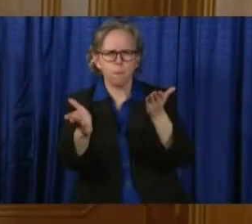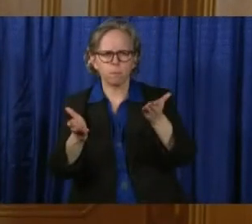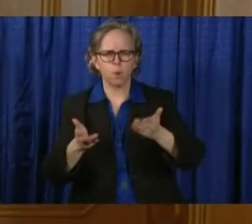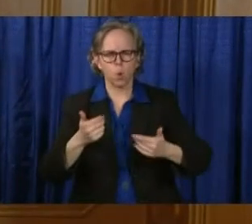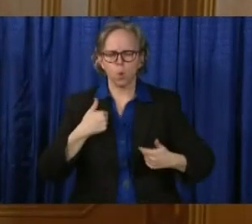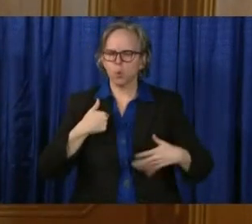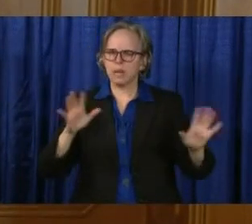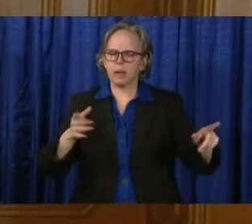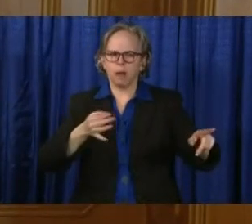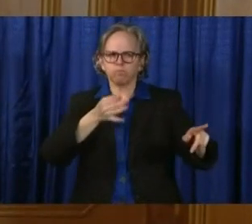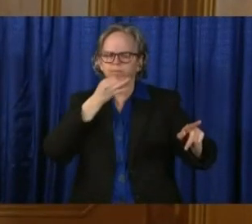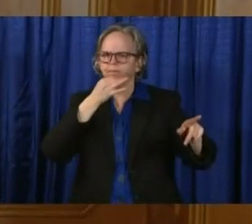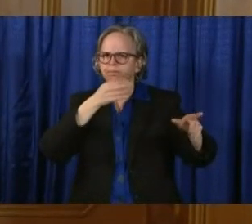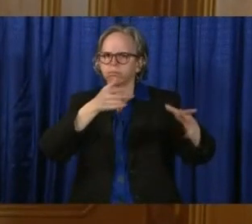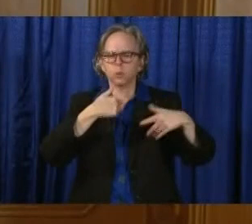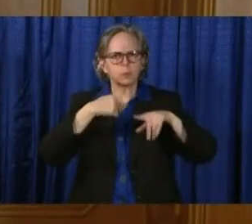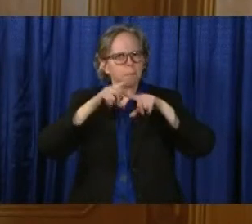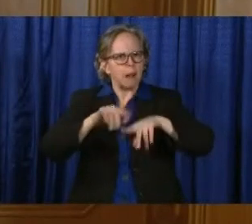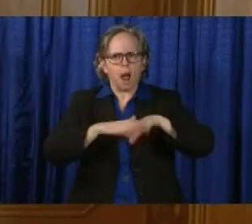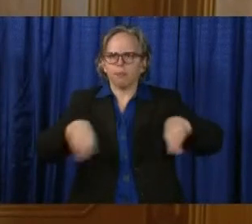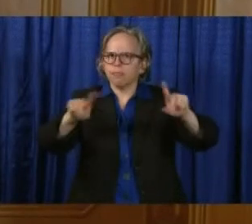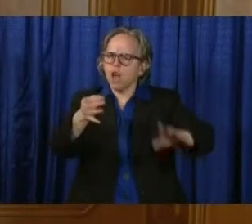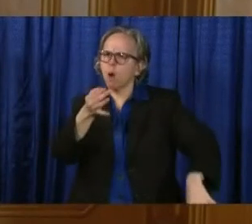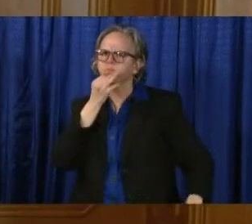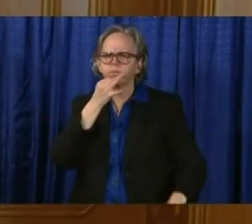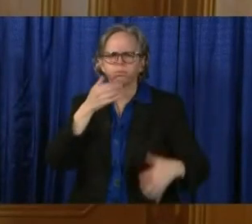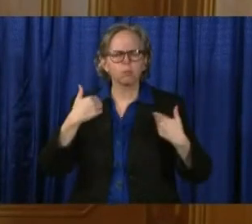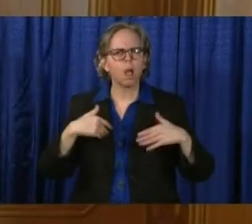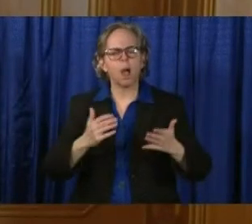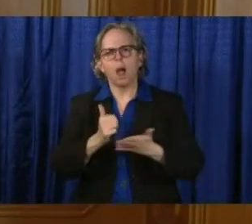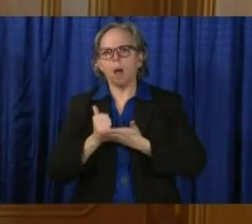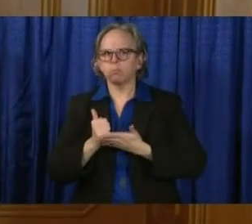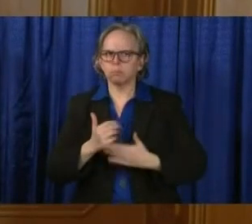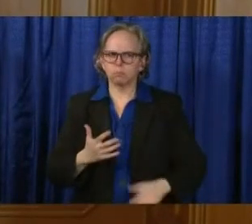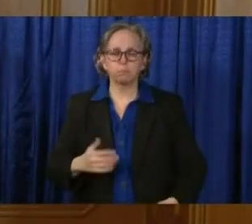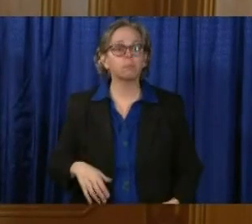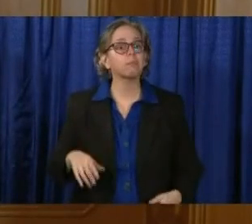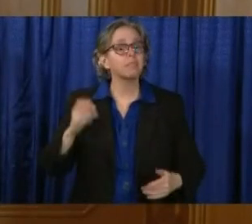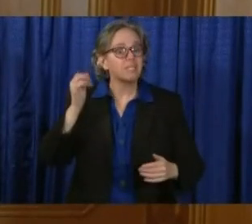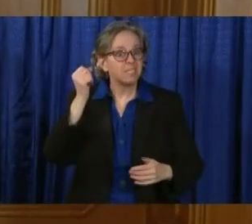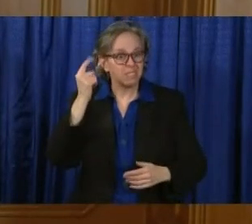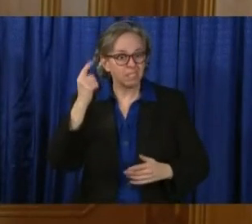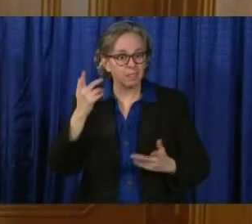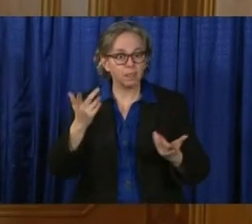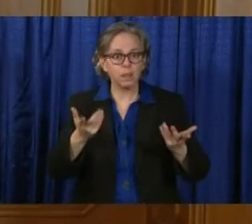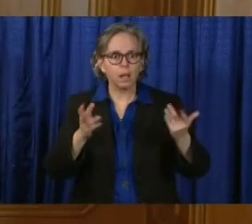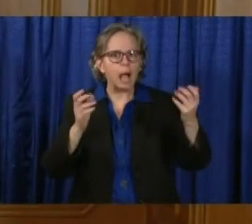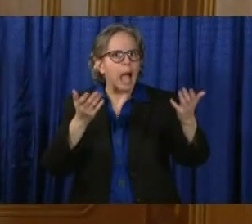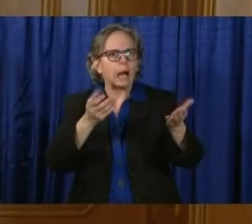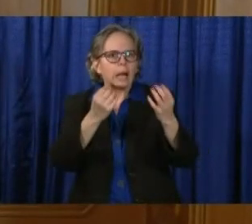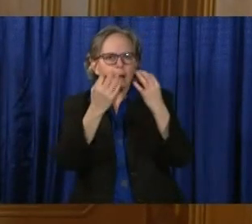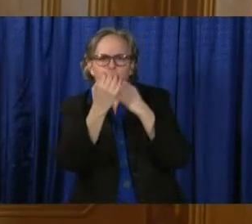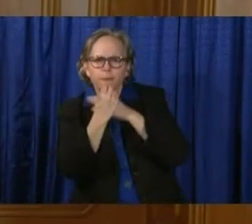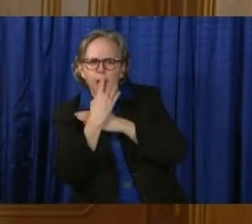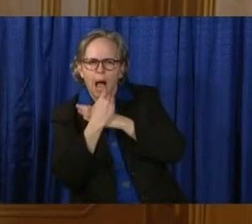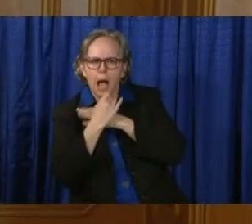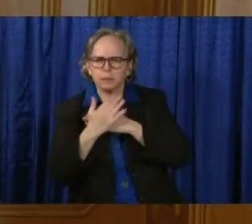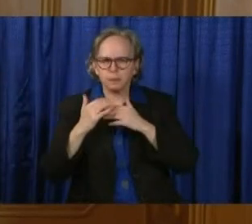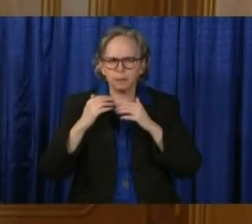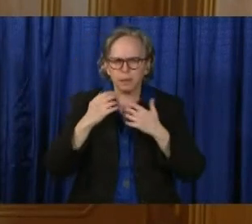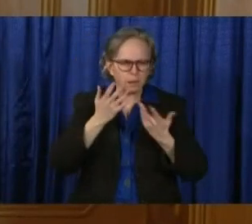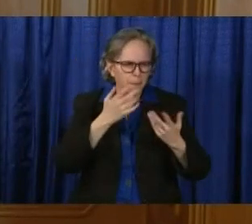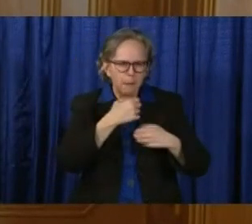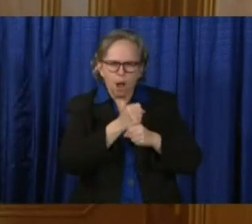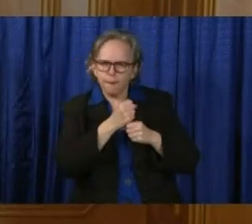JobsOhio team provides input as part of this Manufacturers Alliance and assists the state with rapid